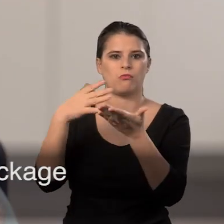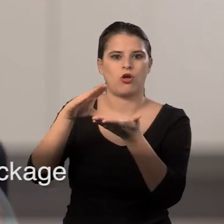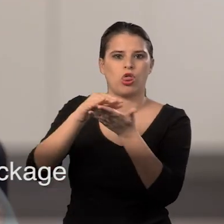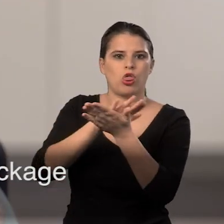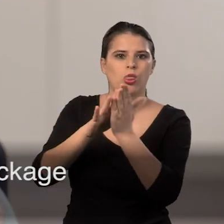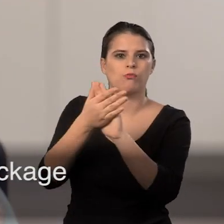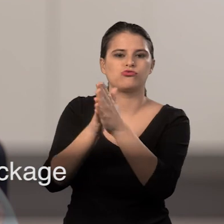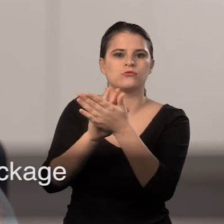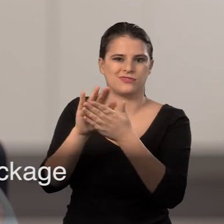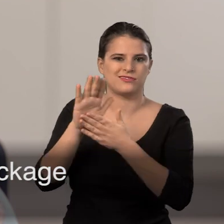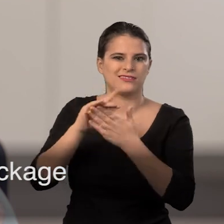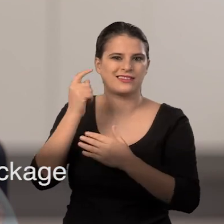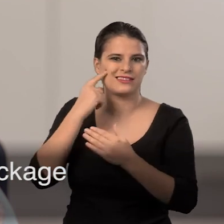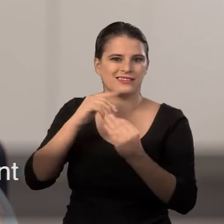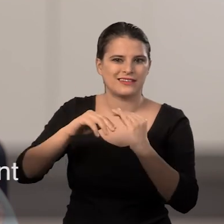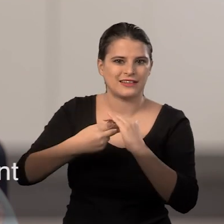the package.